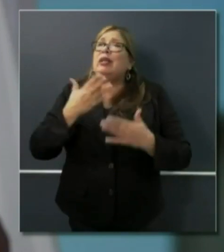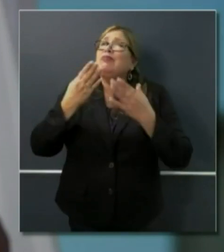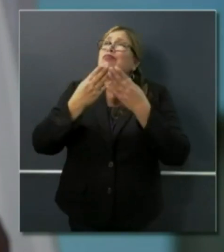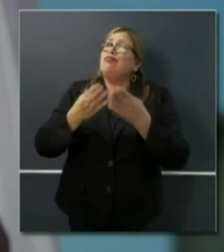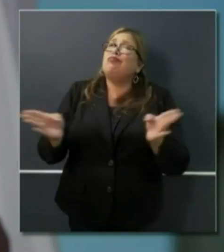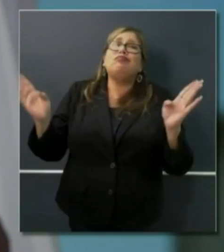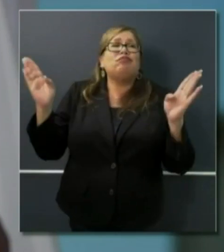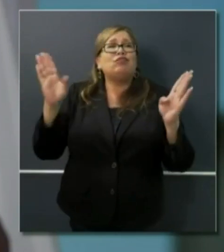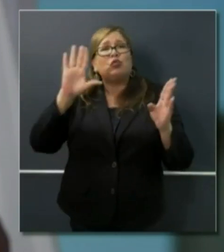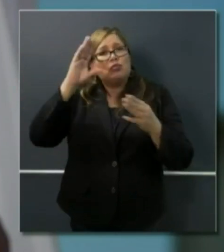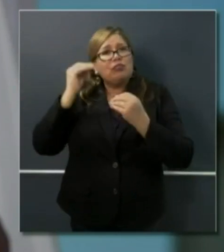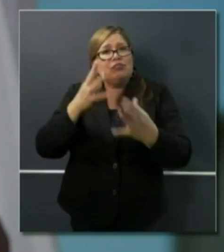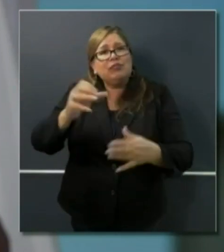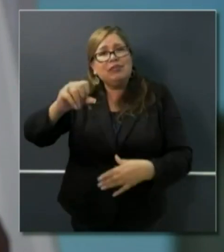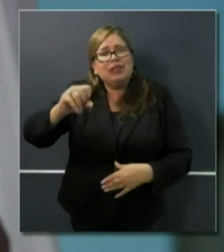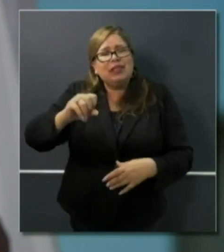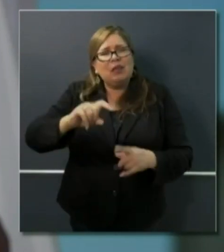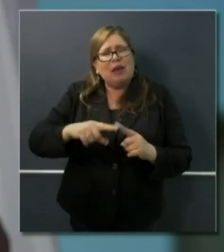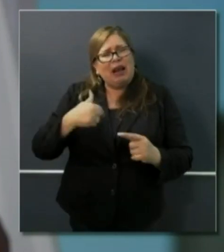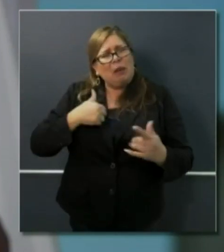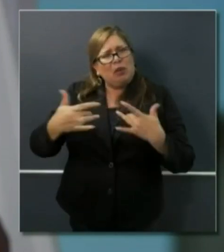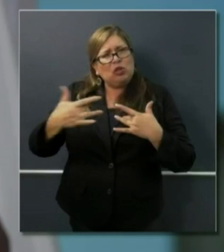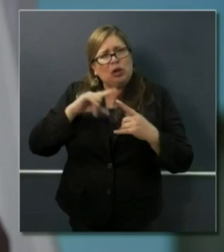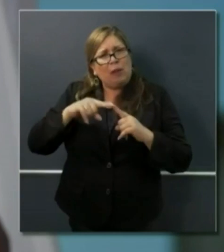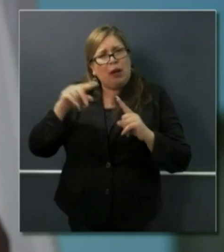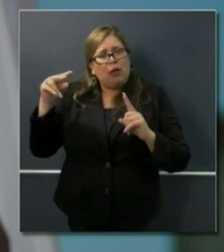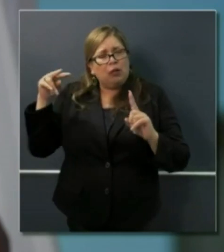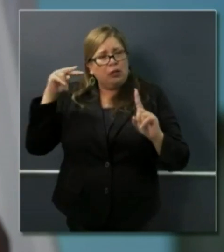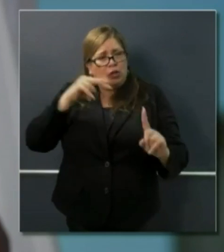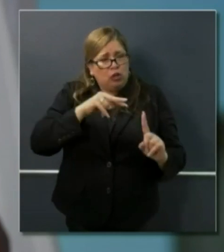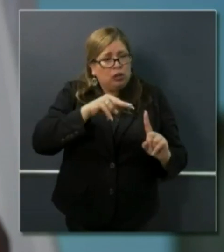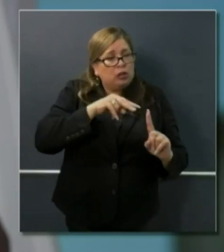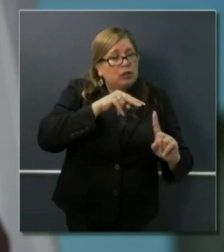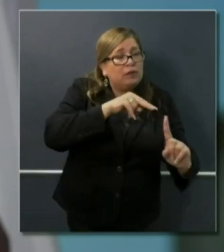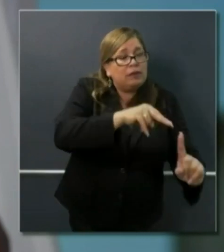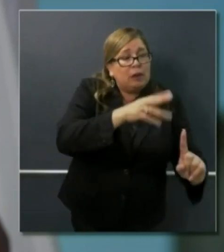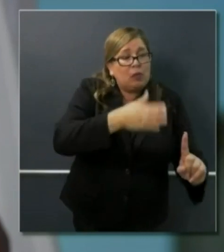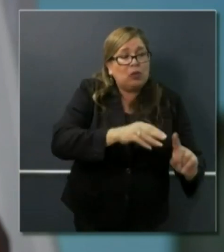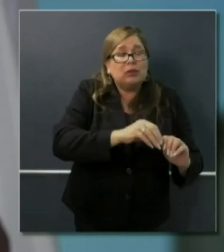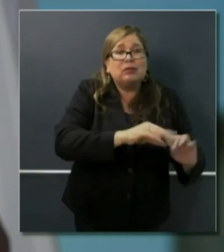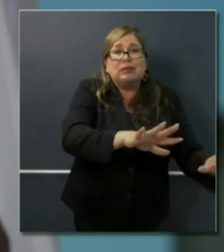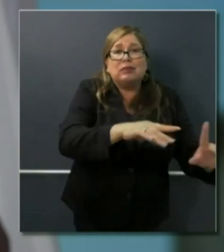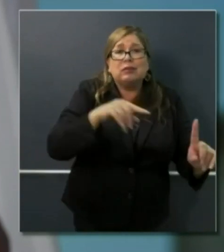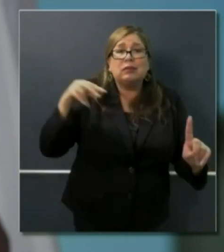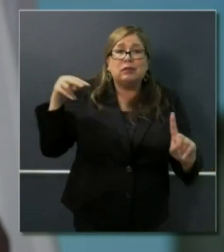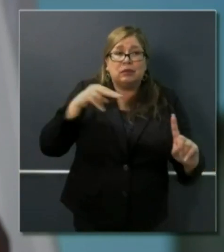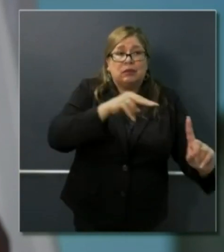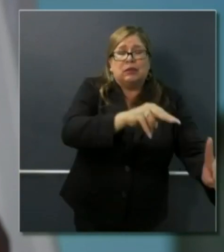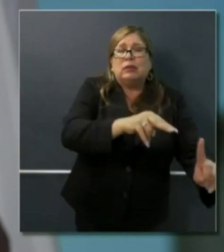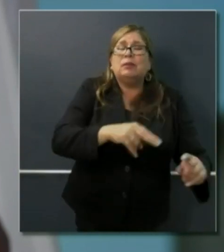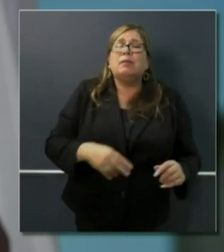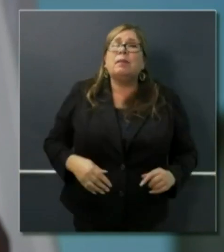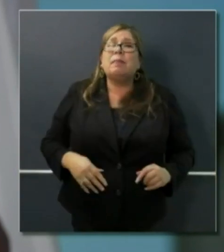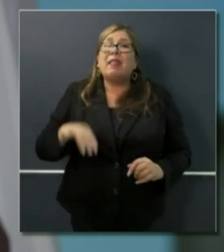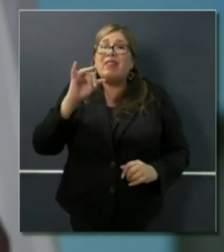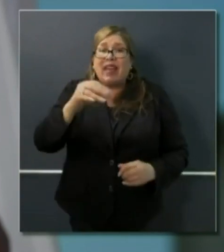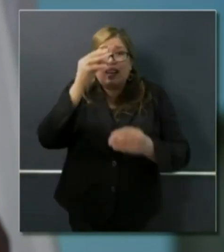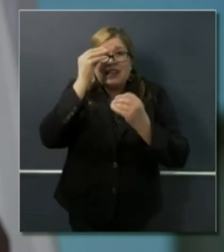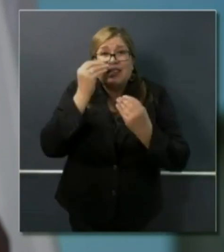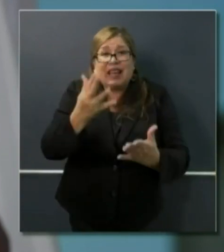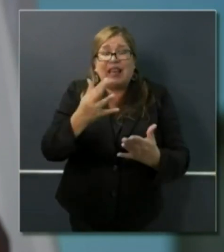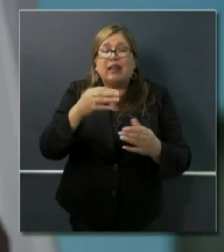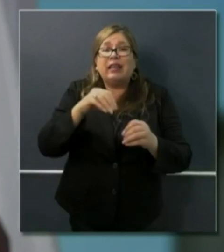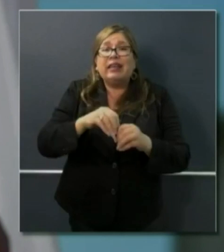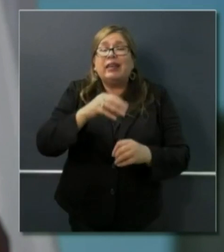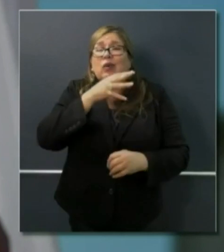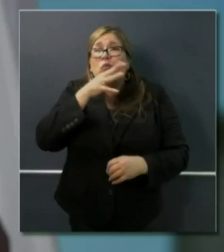side of this. He mentioned this, that the data that is being traced and tracked in parts of